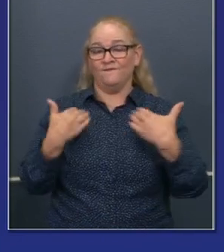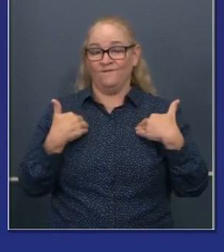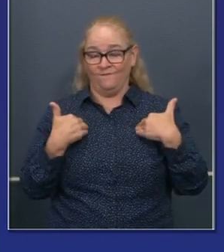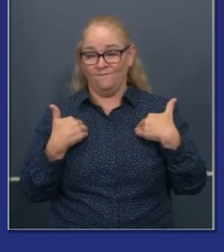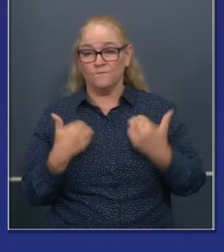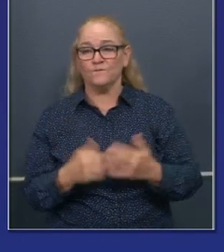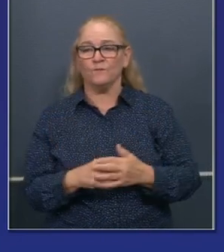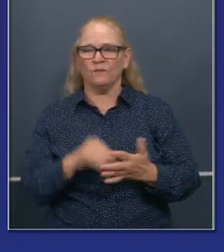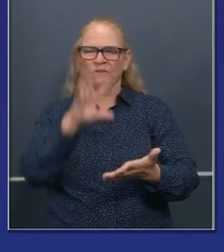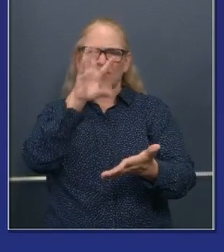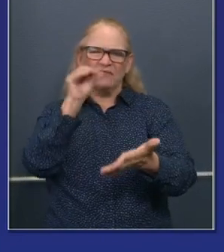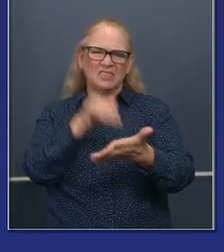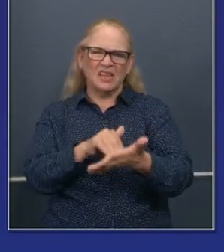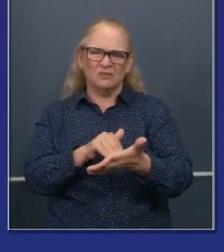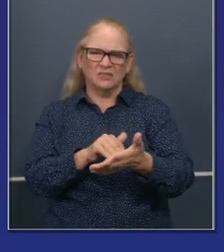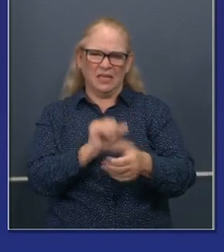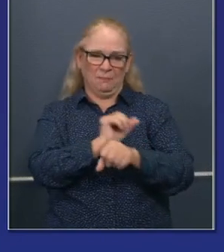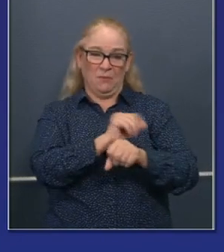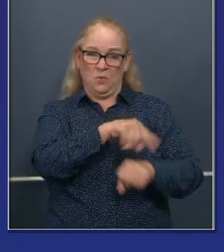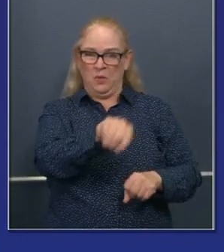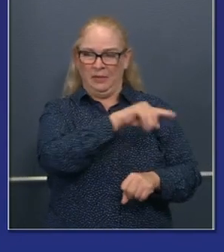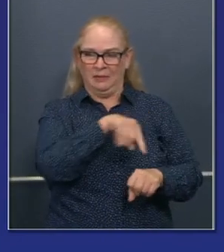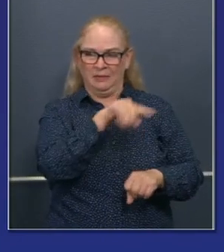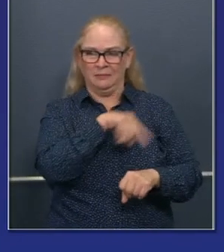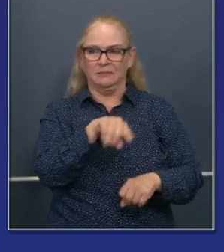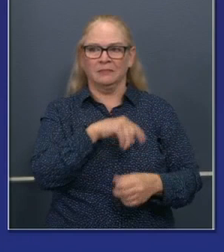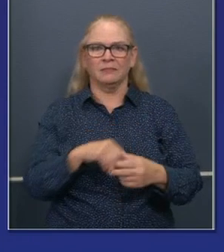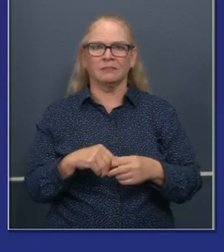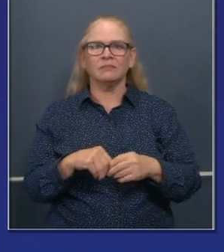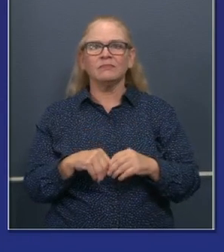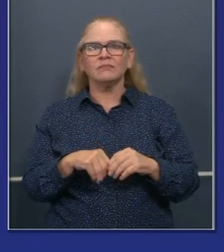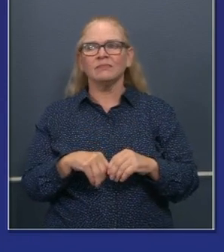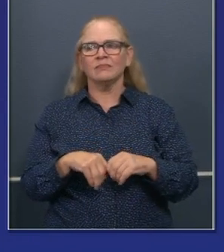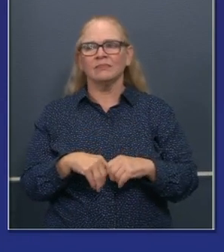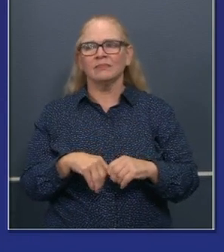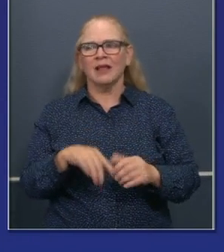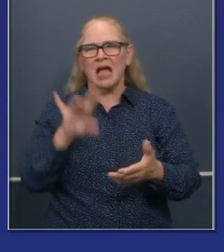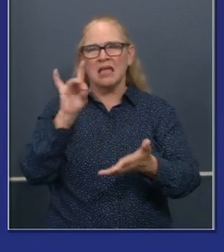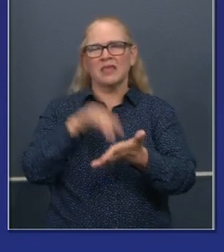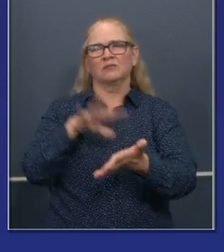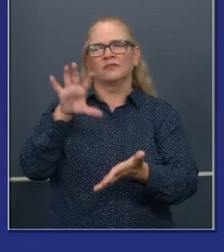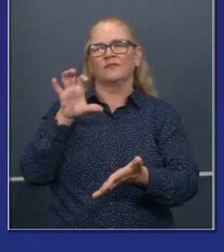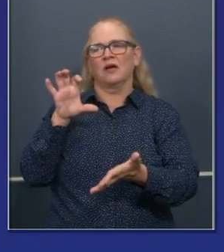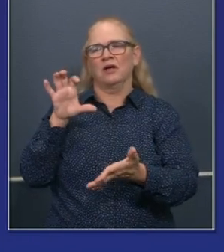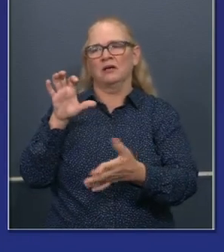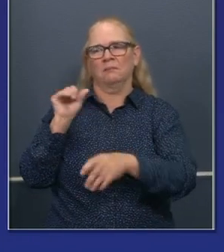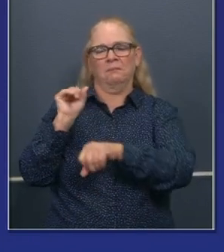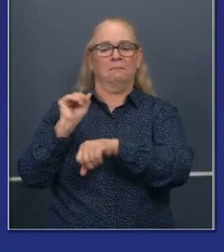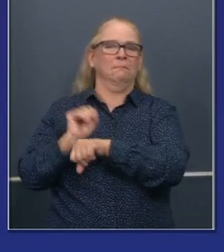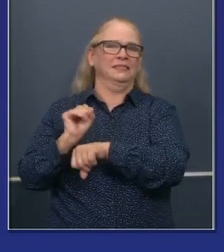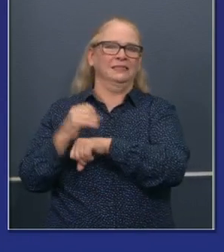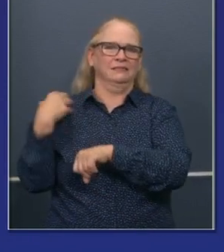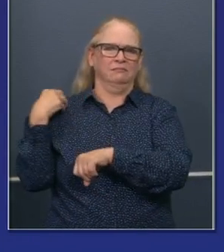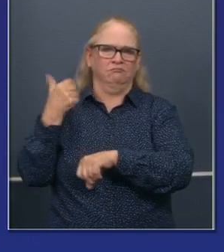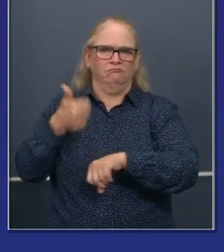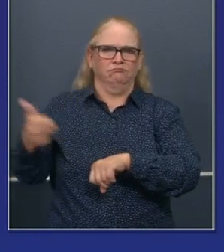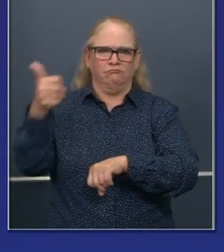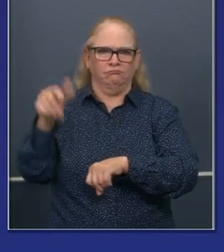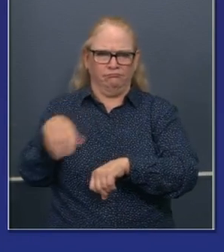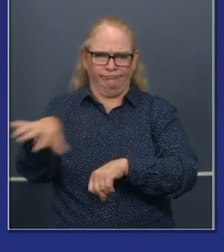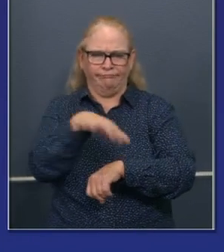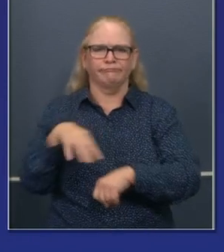,400 employers have taken advantage of this program. And if you're an employer, I encourage you to do the same. You want to keep your employees employed,